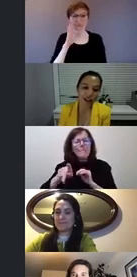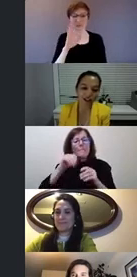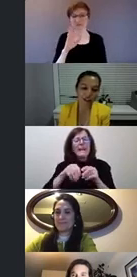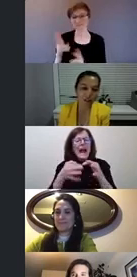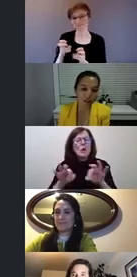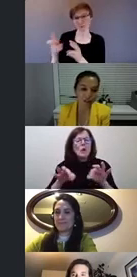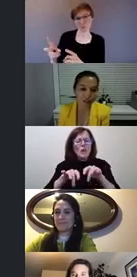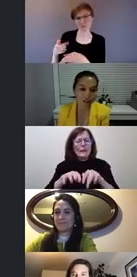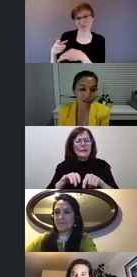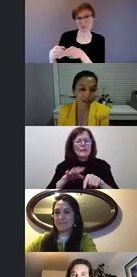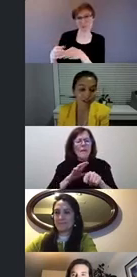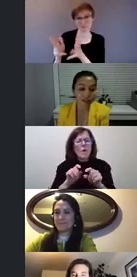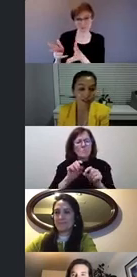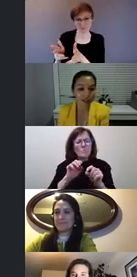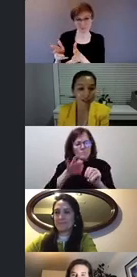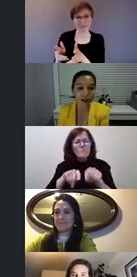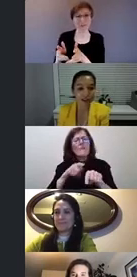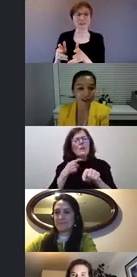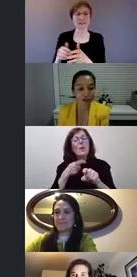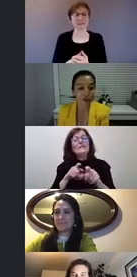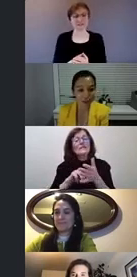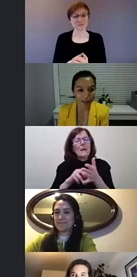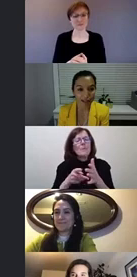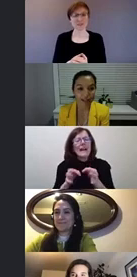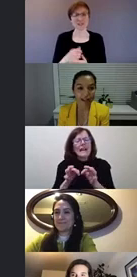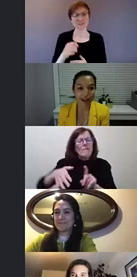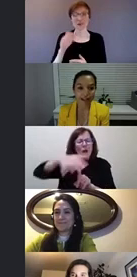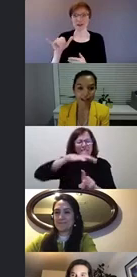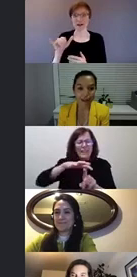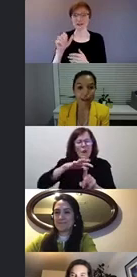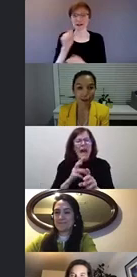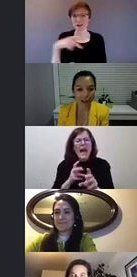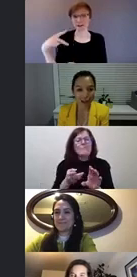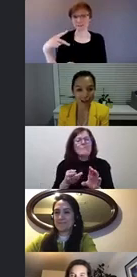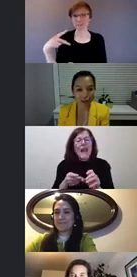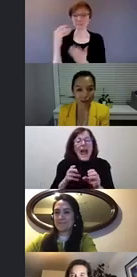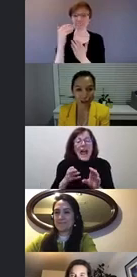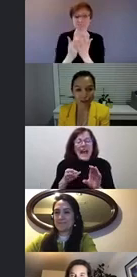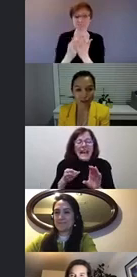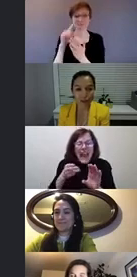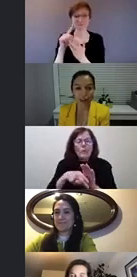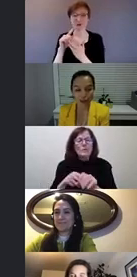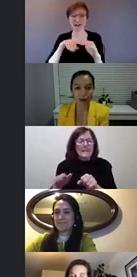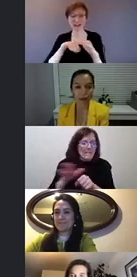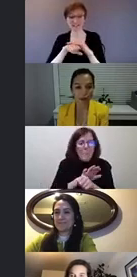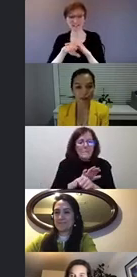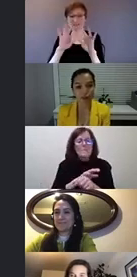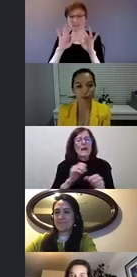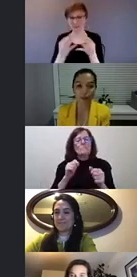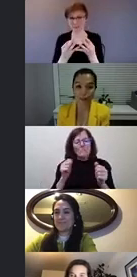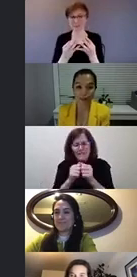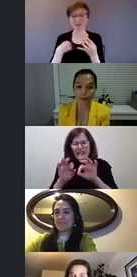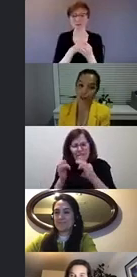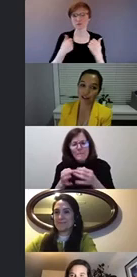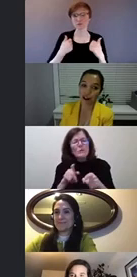have inclusive activities listed to at least give access to families. And we're trying to develop other ways